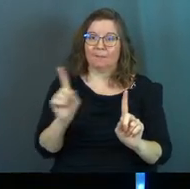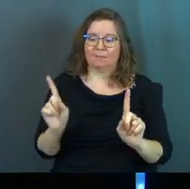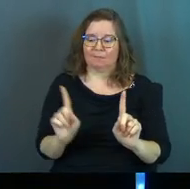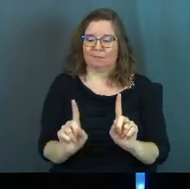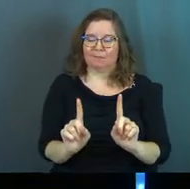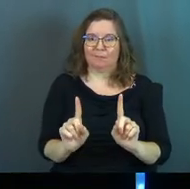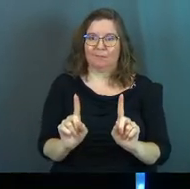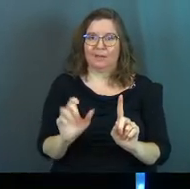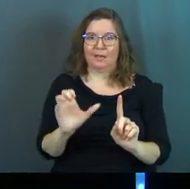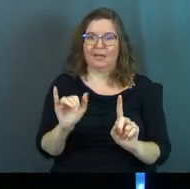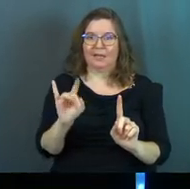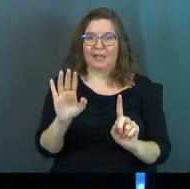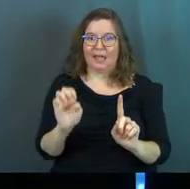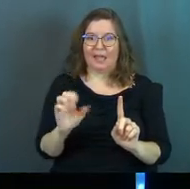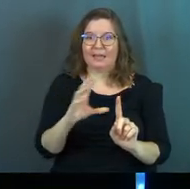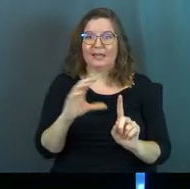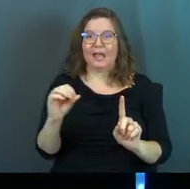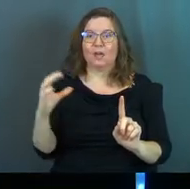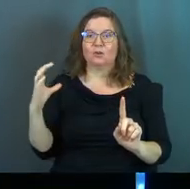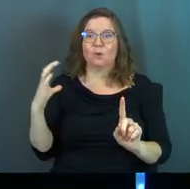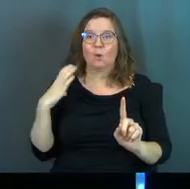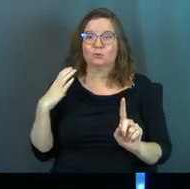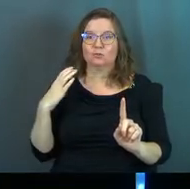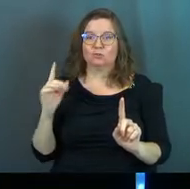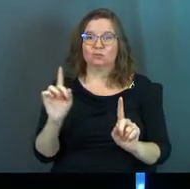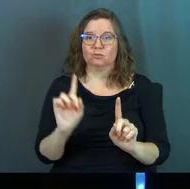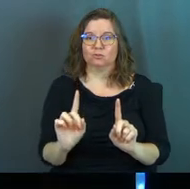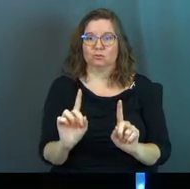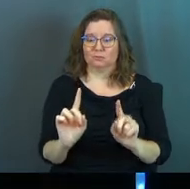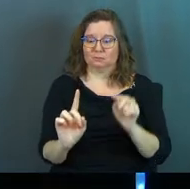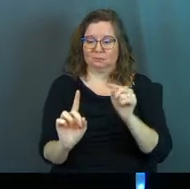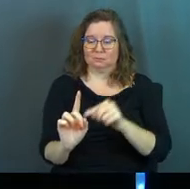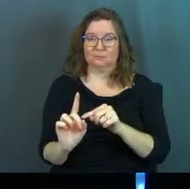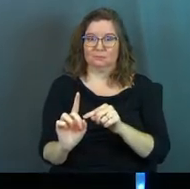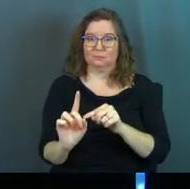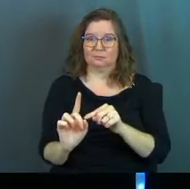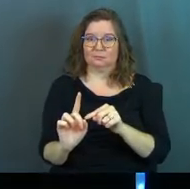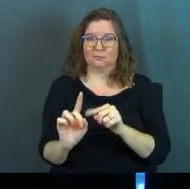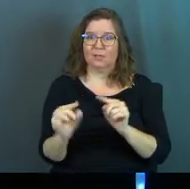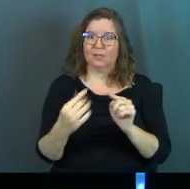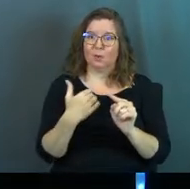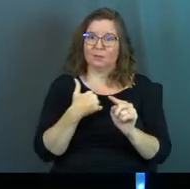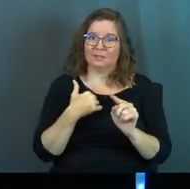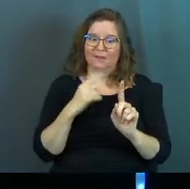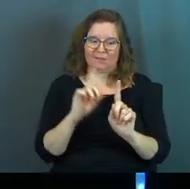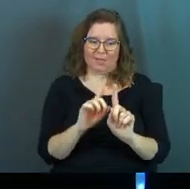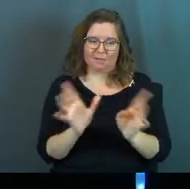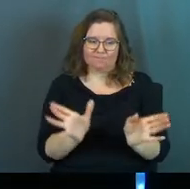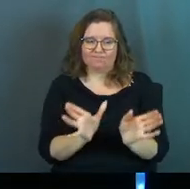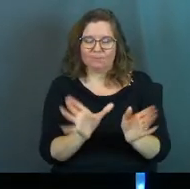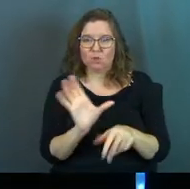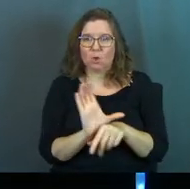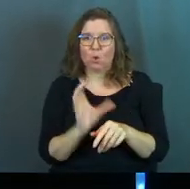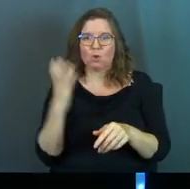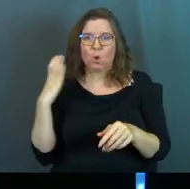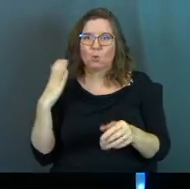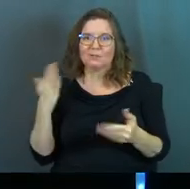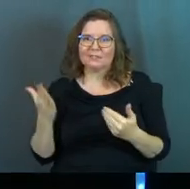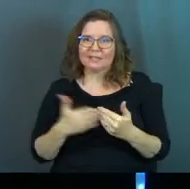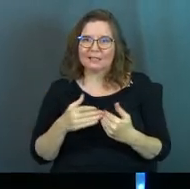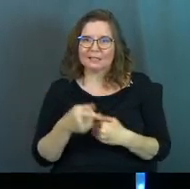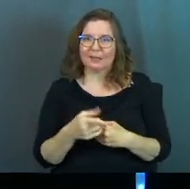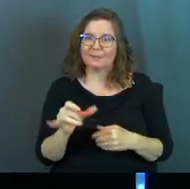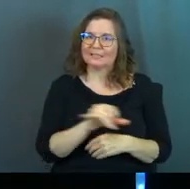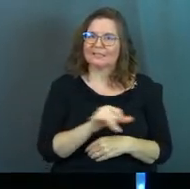just the caddy. It's their coach. Whenever you look at them, they've always got that coach right next to them.